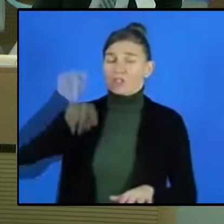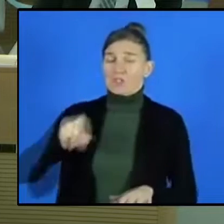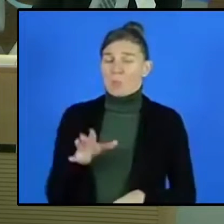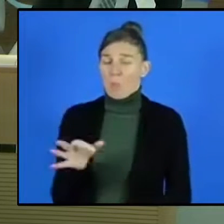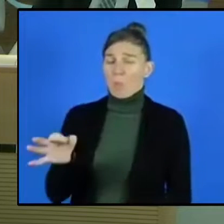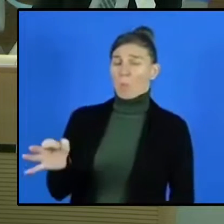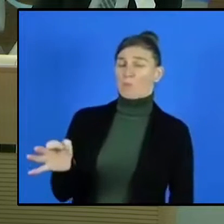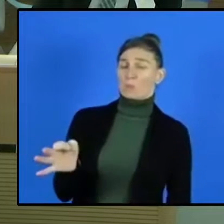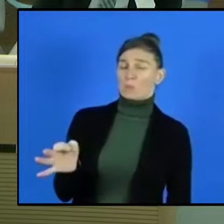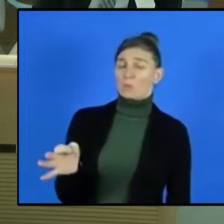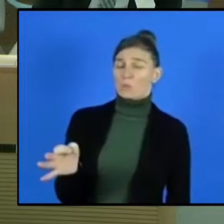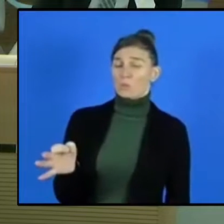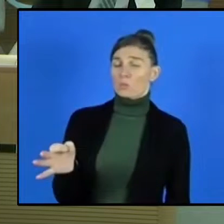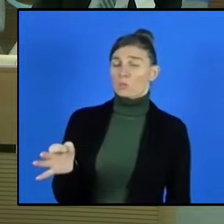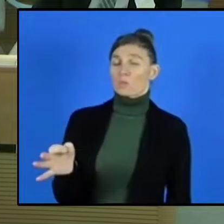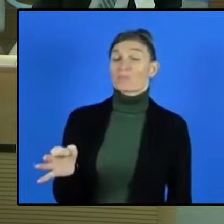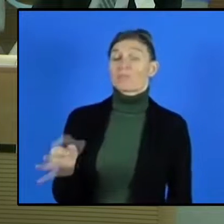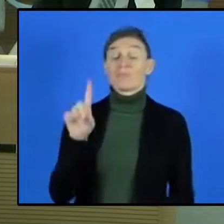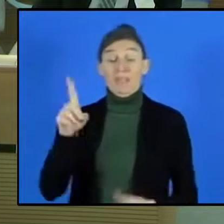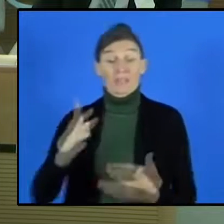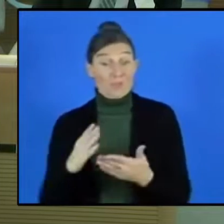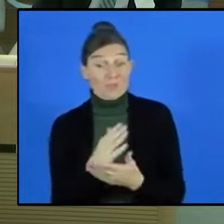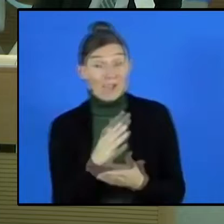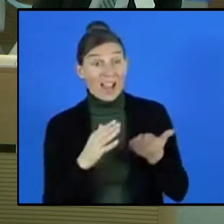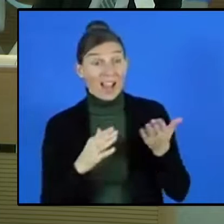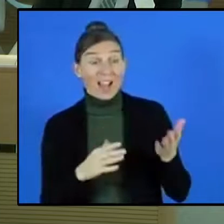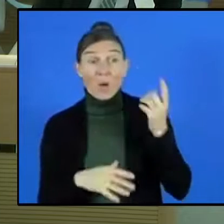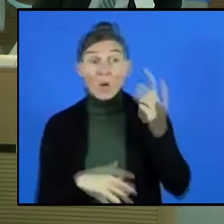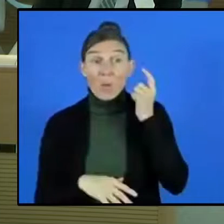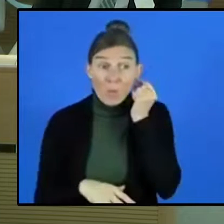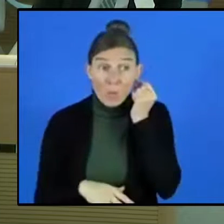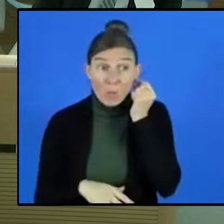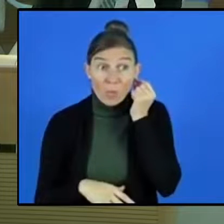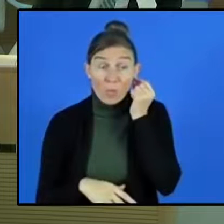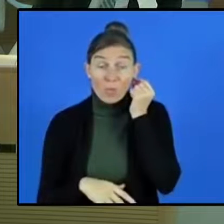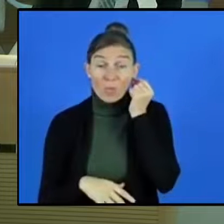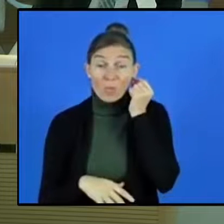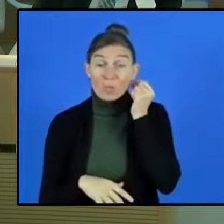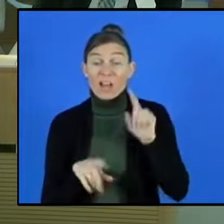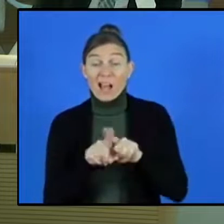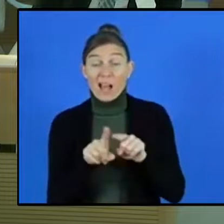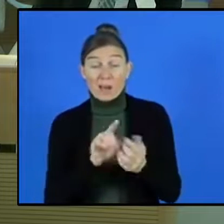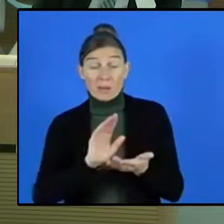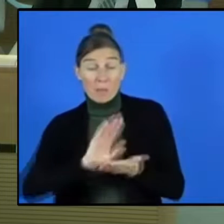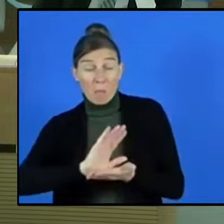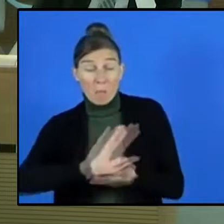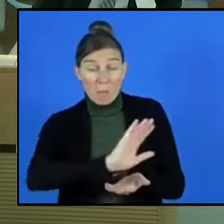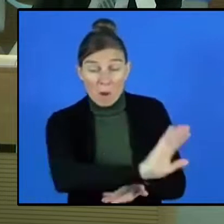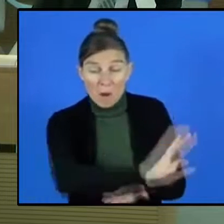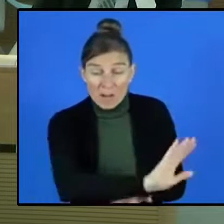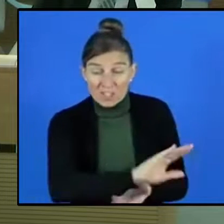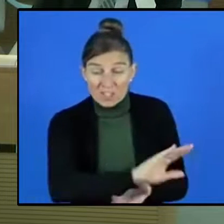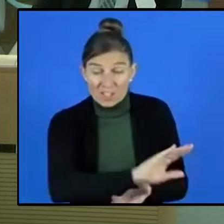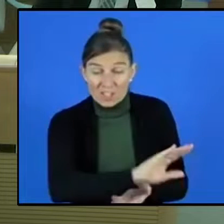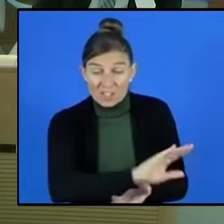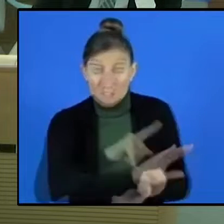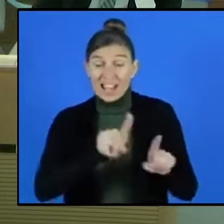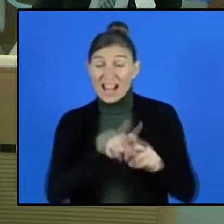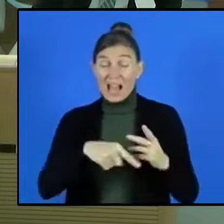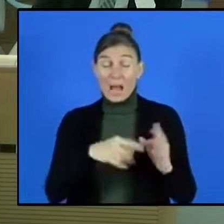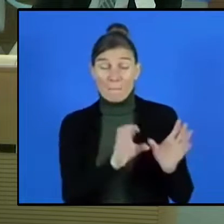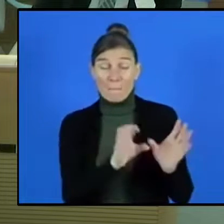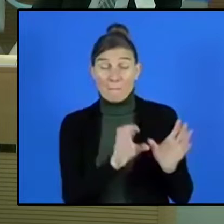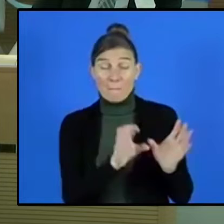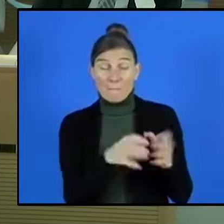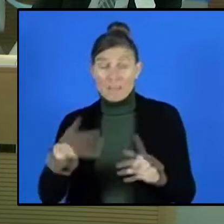stance when it comes to the rights of women, including marginalized Dalit women and the rights of members of the LGBTQ and transgender